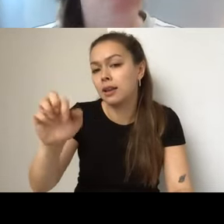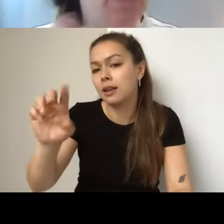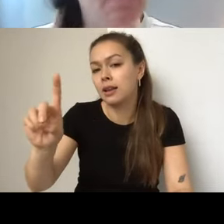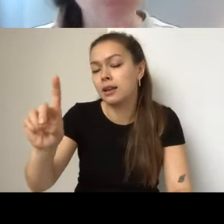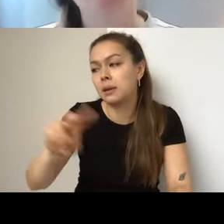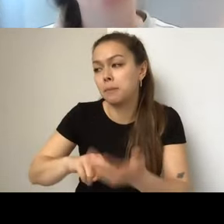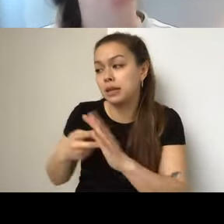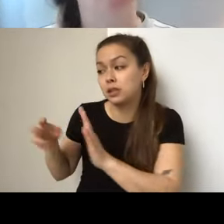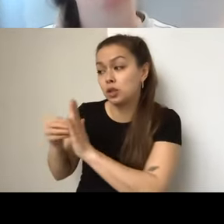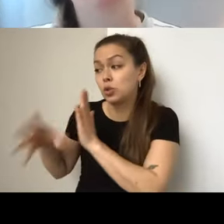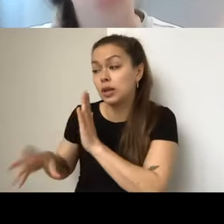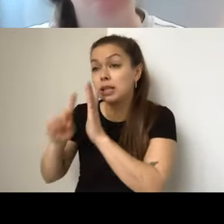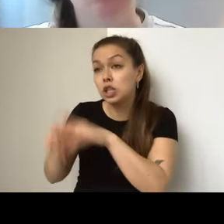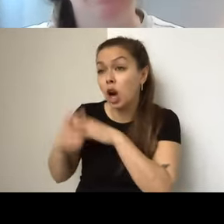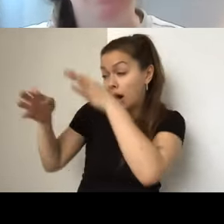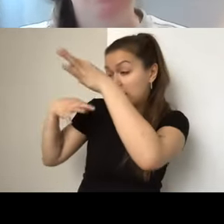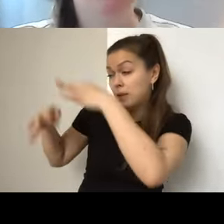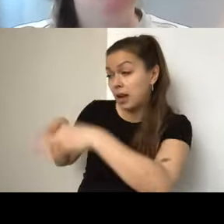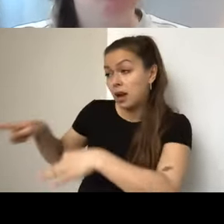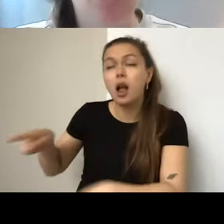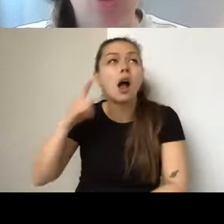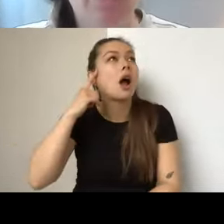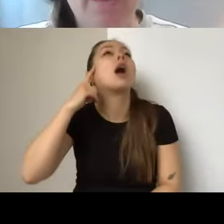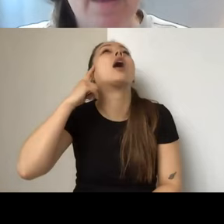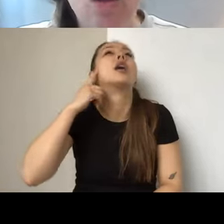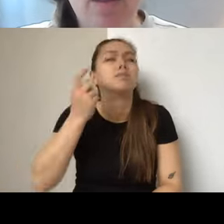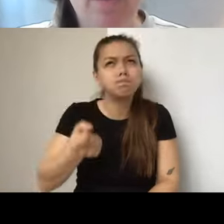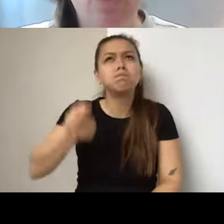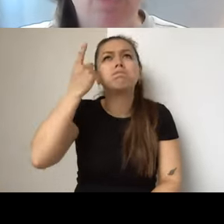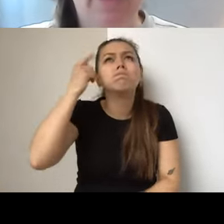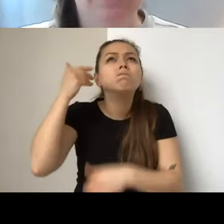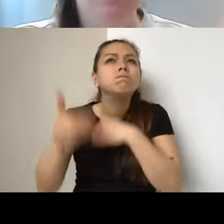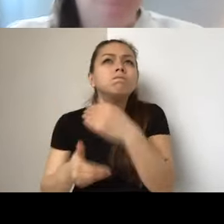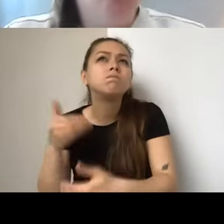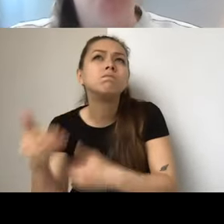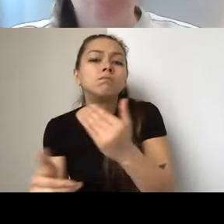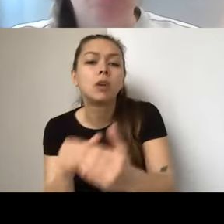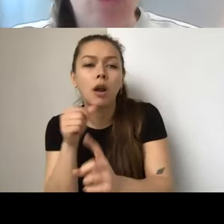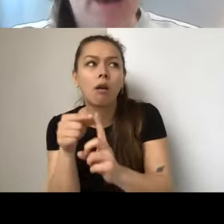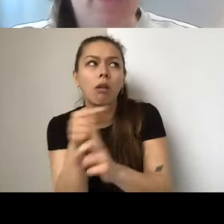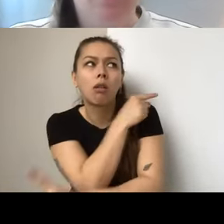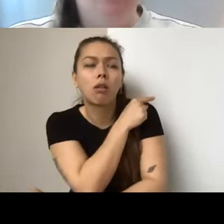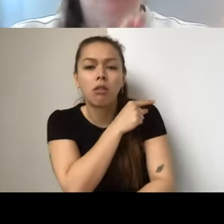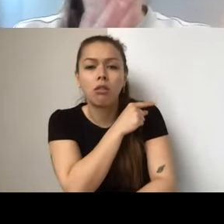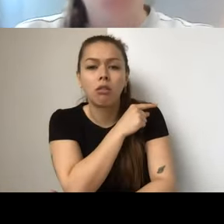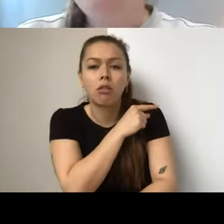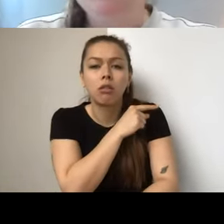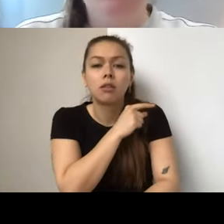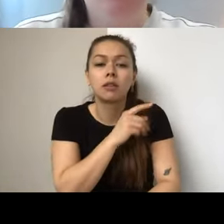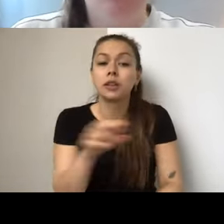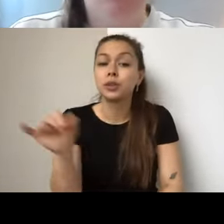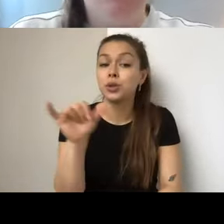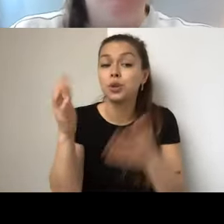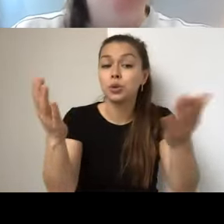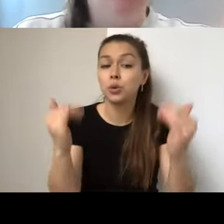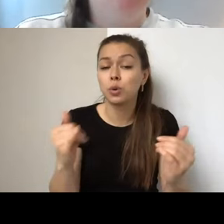Um, and make sure you follow all the instructions, complete all of the sections of the grant, and just triple check. Um, one thing I